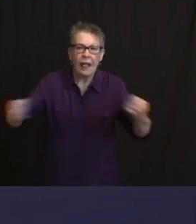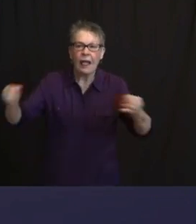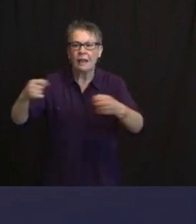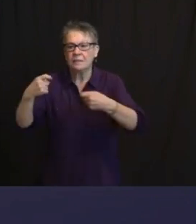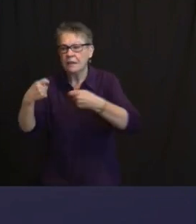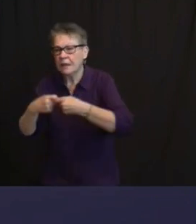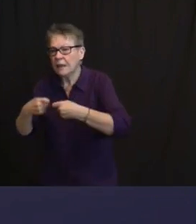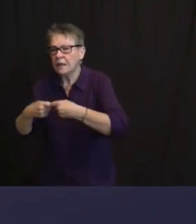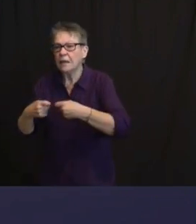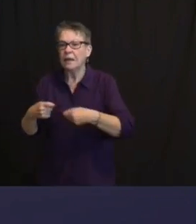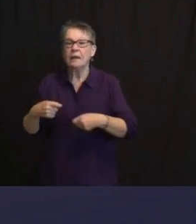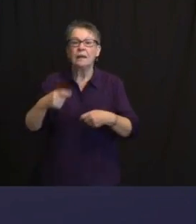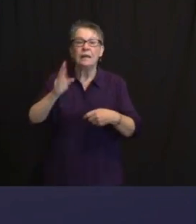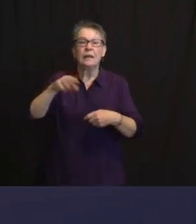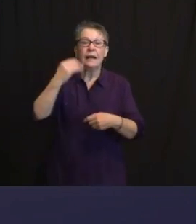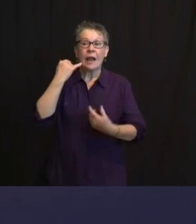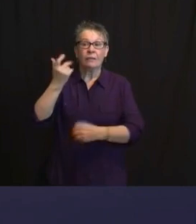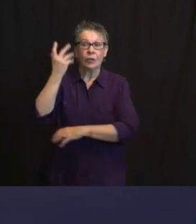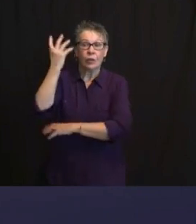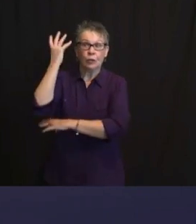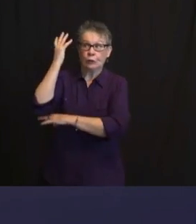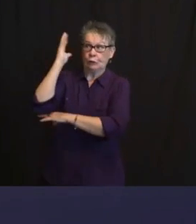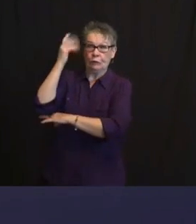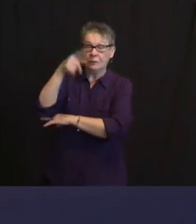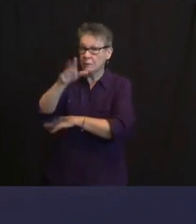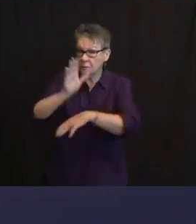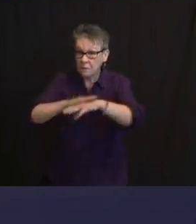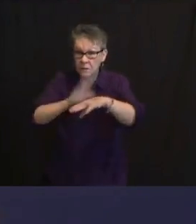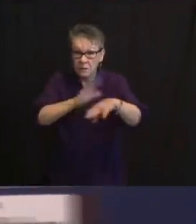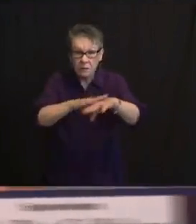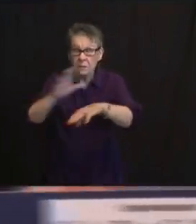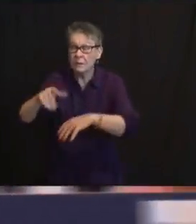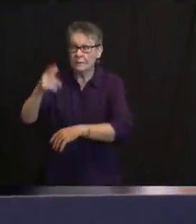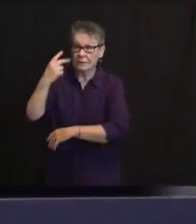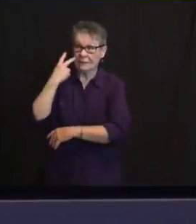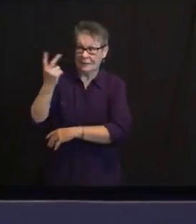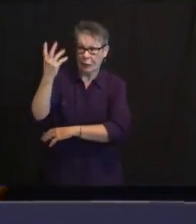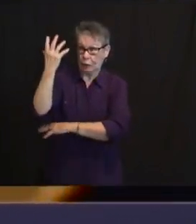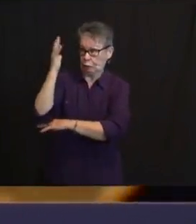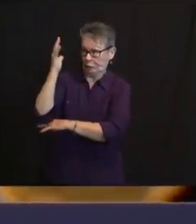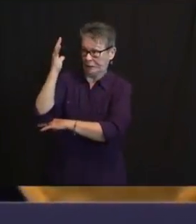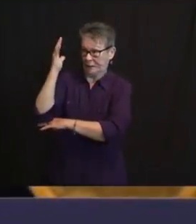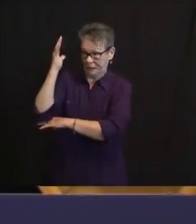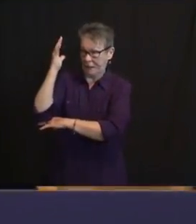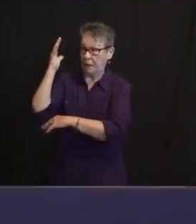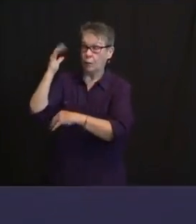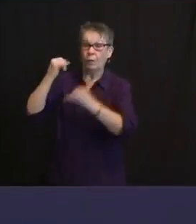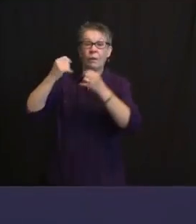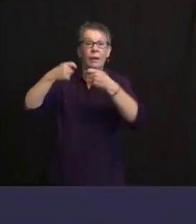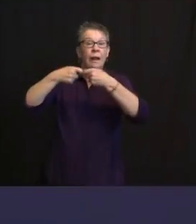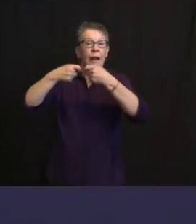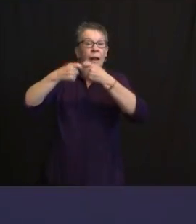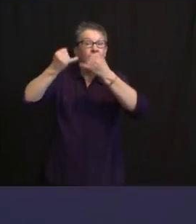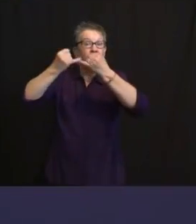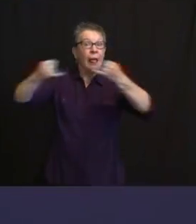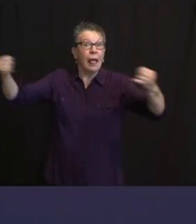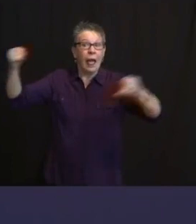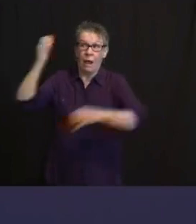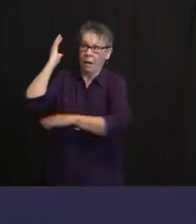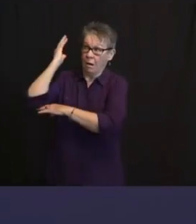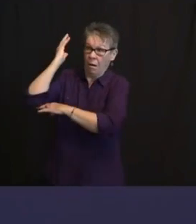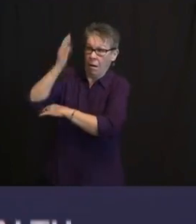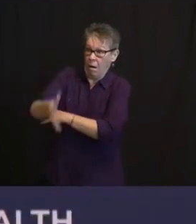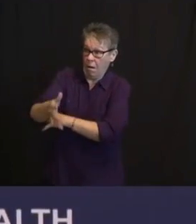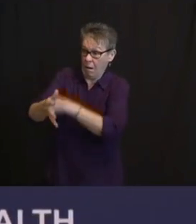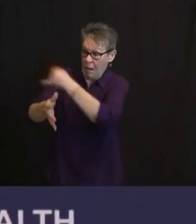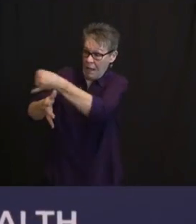LINES, BECAUSE THEY ARE FATAL. PAT, THANK YOU. I THINK THE TWO EXPOSURES IN A HIGH GUST MODE, AGAIN, IT'S UP AND DOWN THE ENTIRE STATE, SO ALL 21